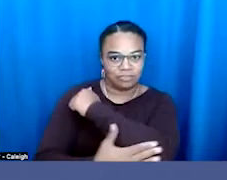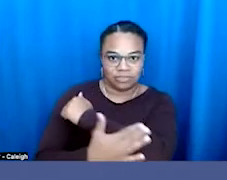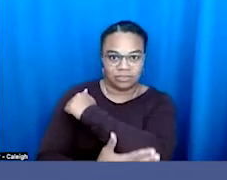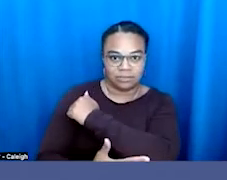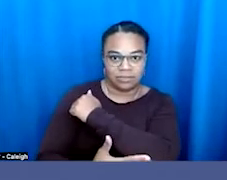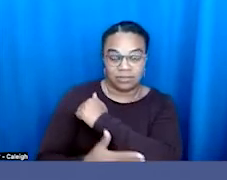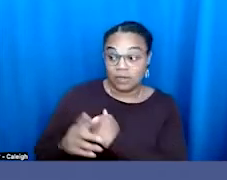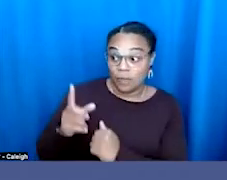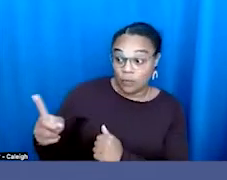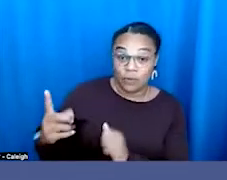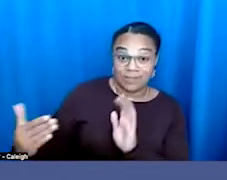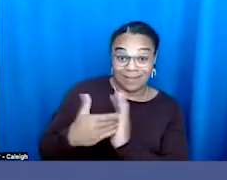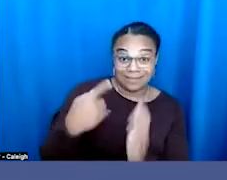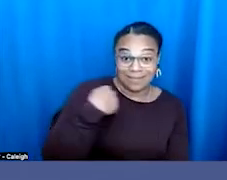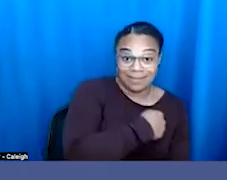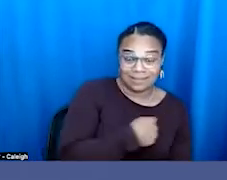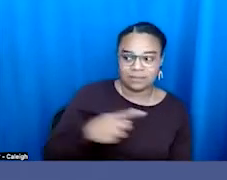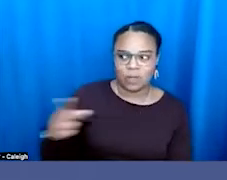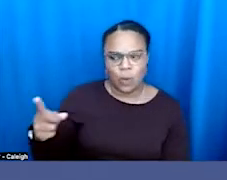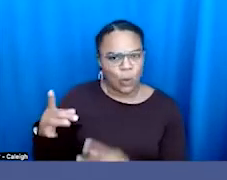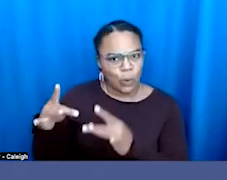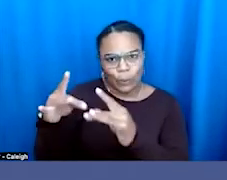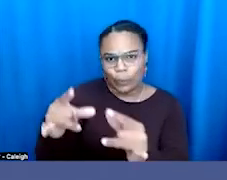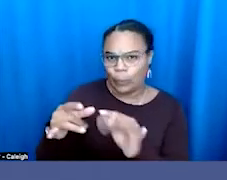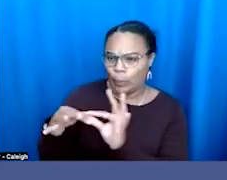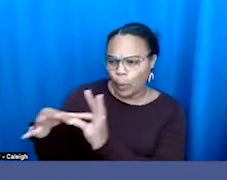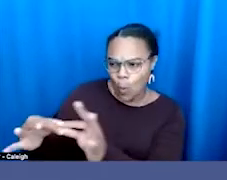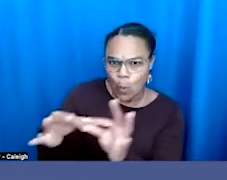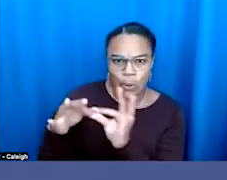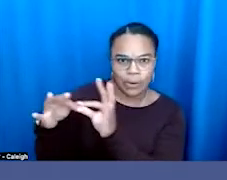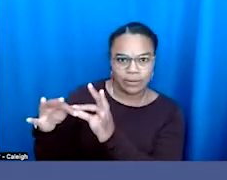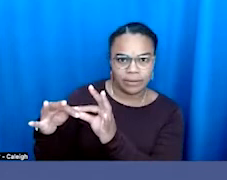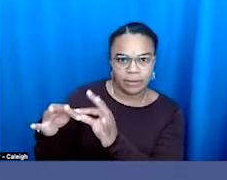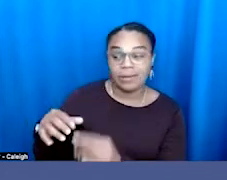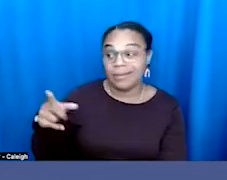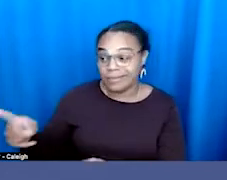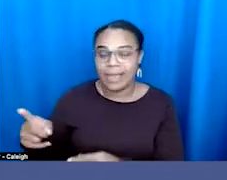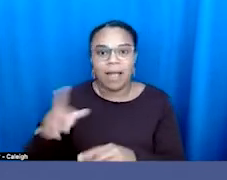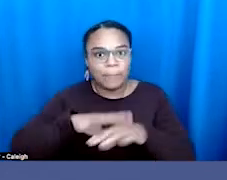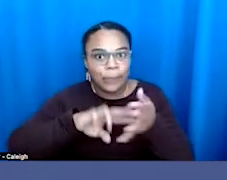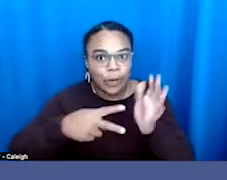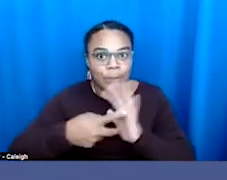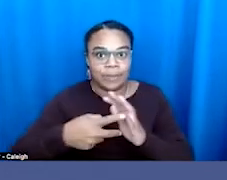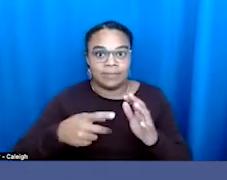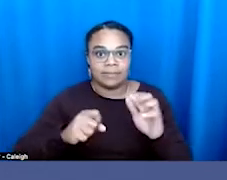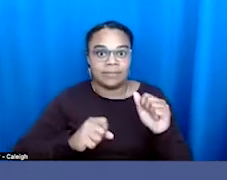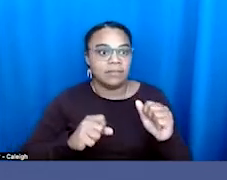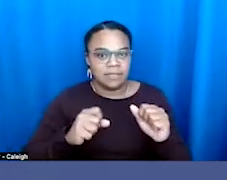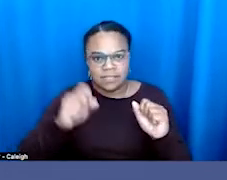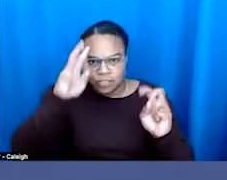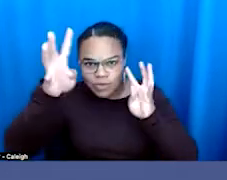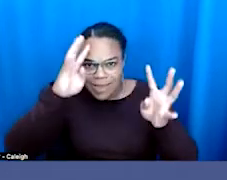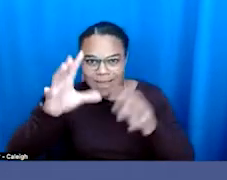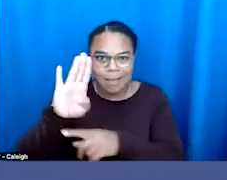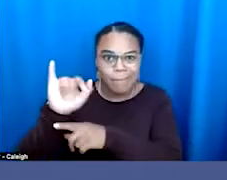very well coordinated. Our opposition, uh, purposefully workshops, bills, and policies